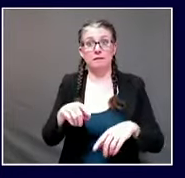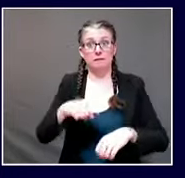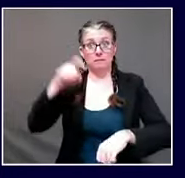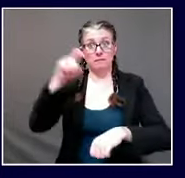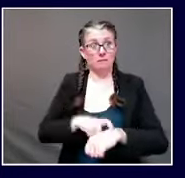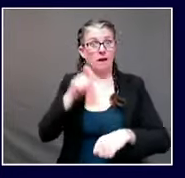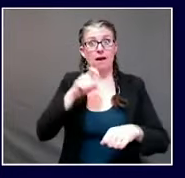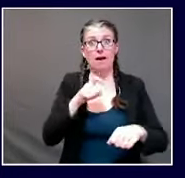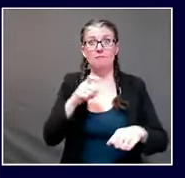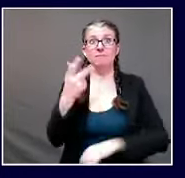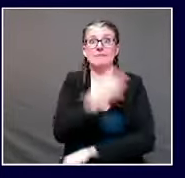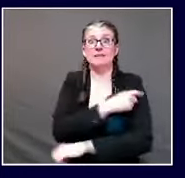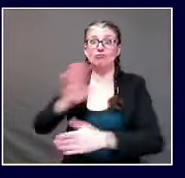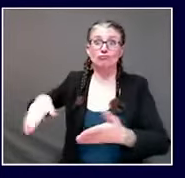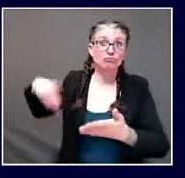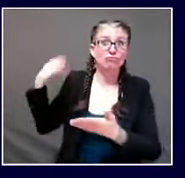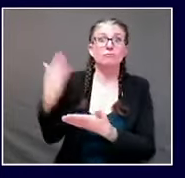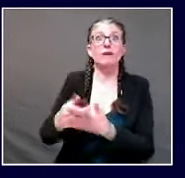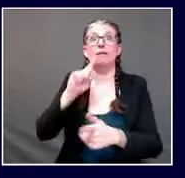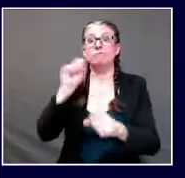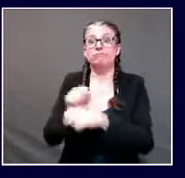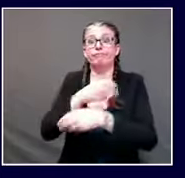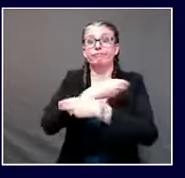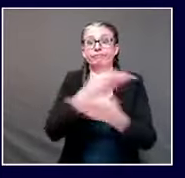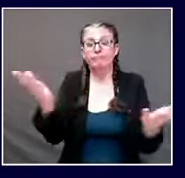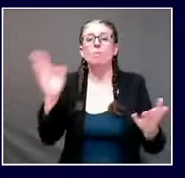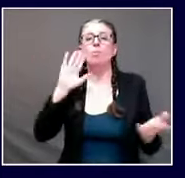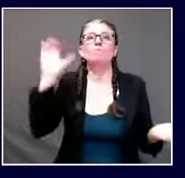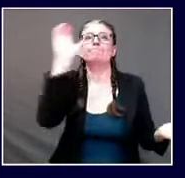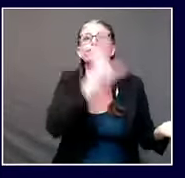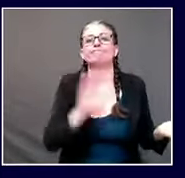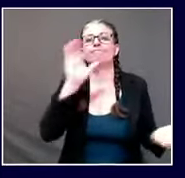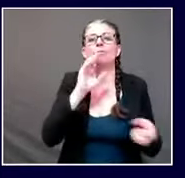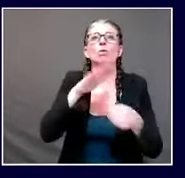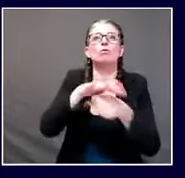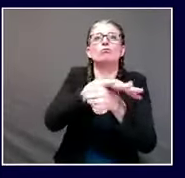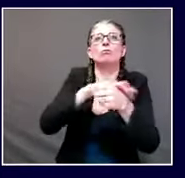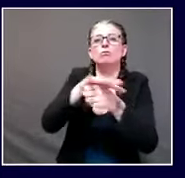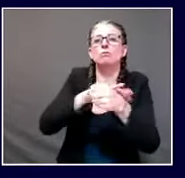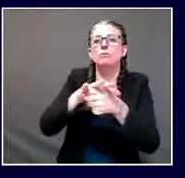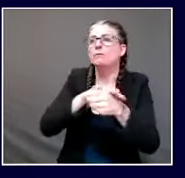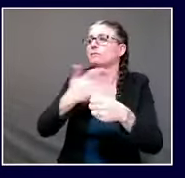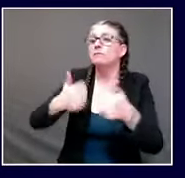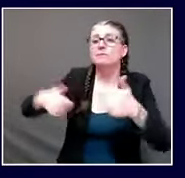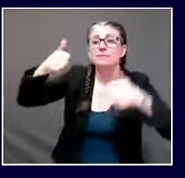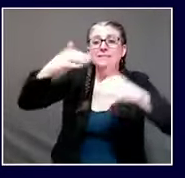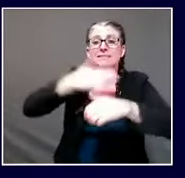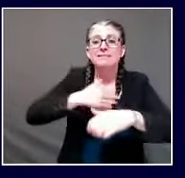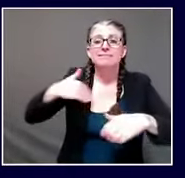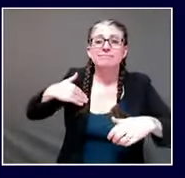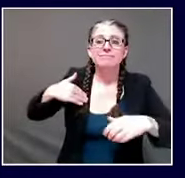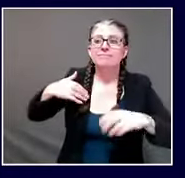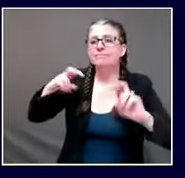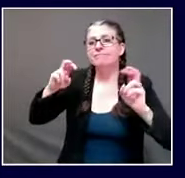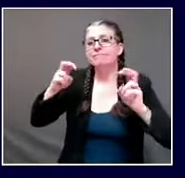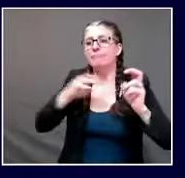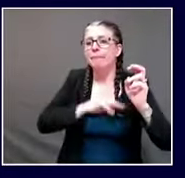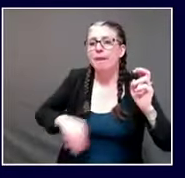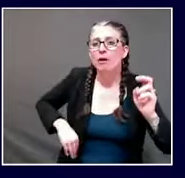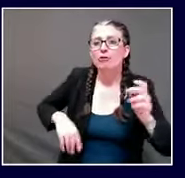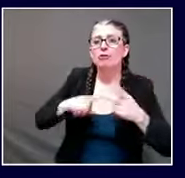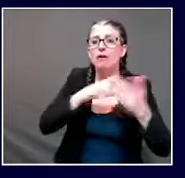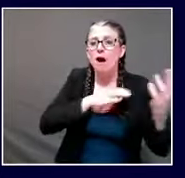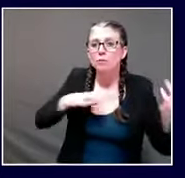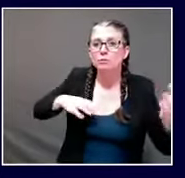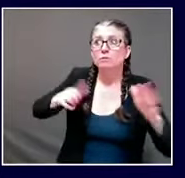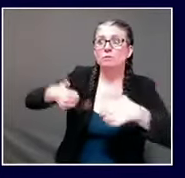be they volunteers just within the community who want to help us plan and administer vaccines i don't see that slowing down whatsoever